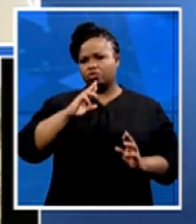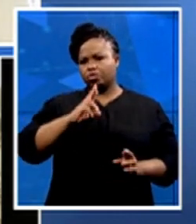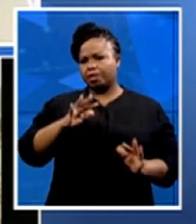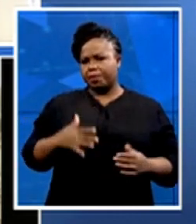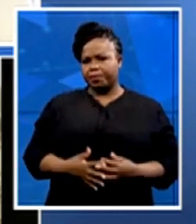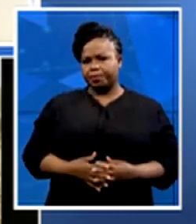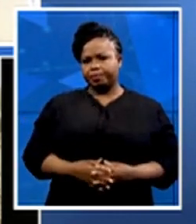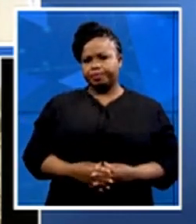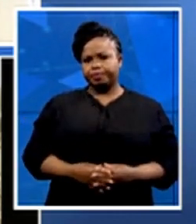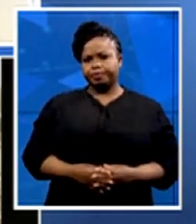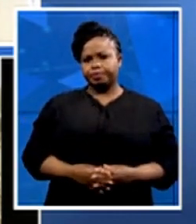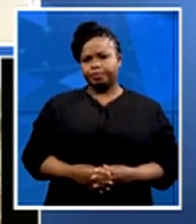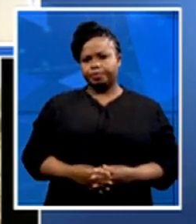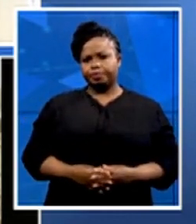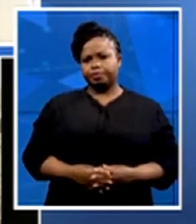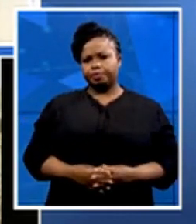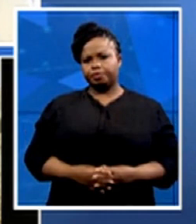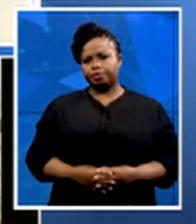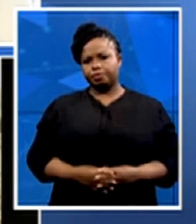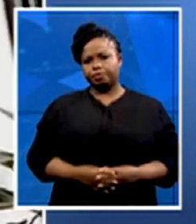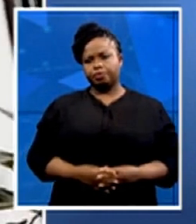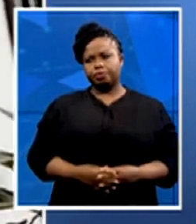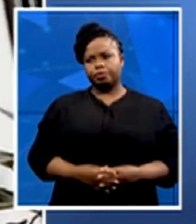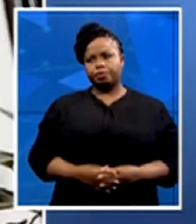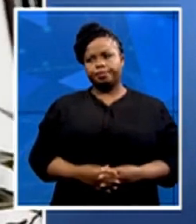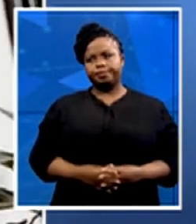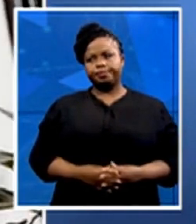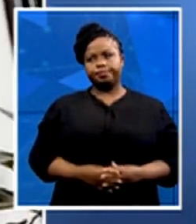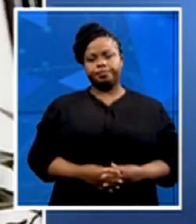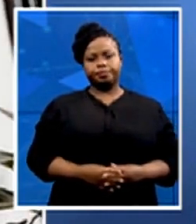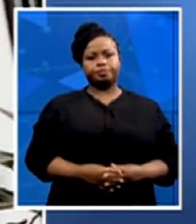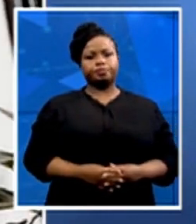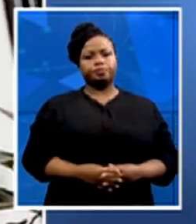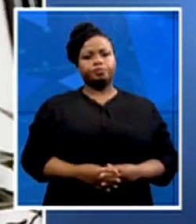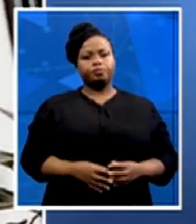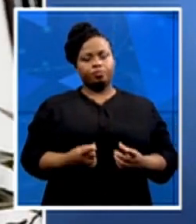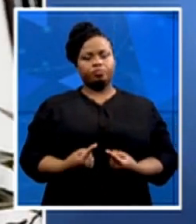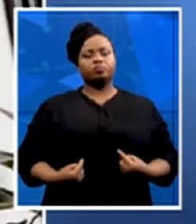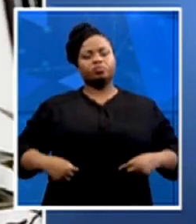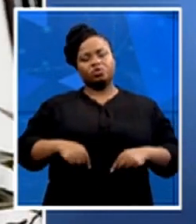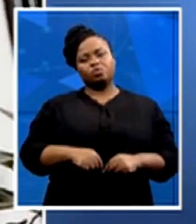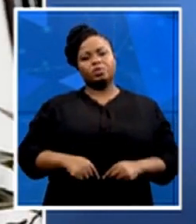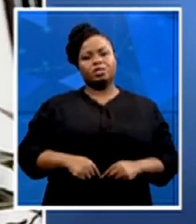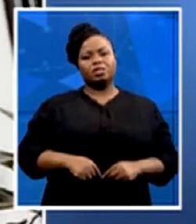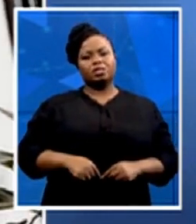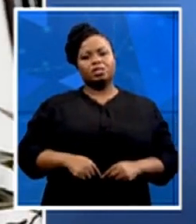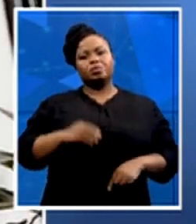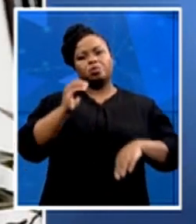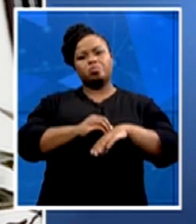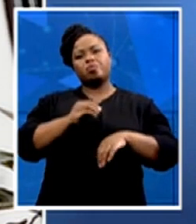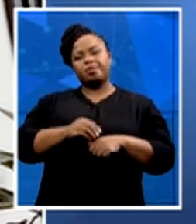Well, look, I think we obviously have a major problem in this country. And as you've stated, as well as the previous